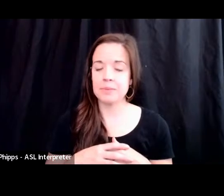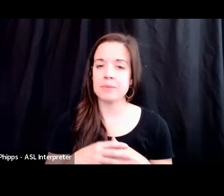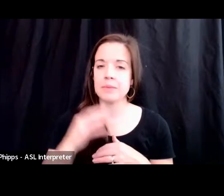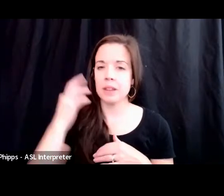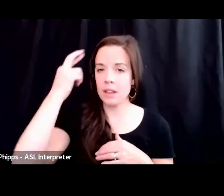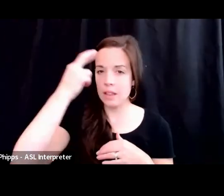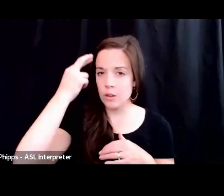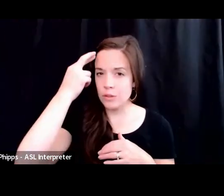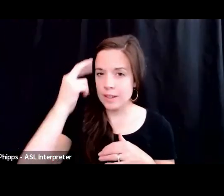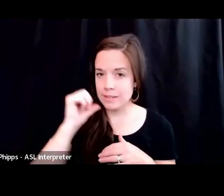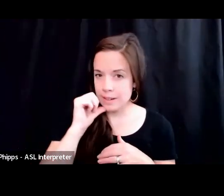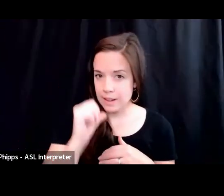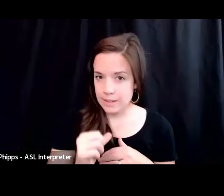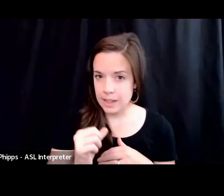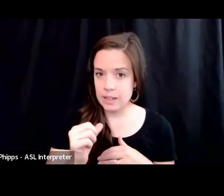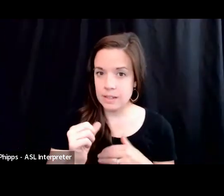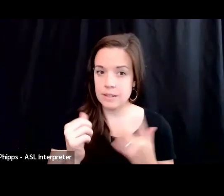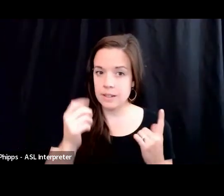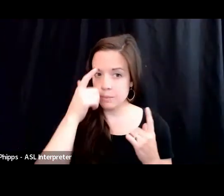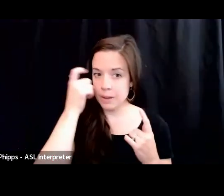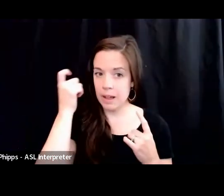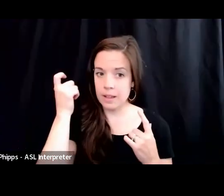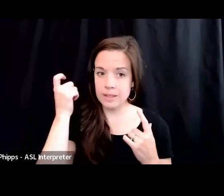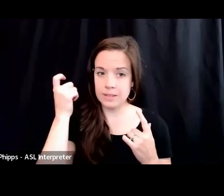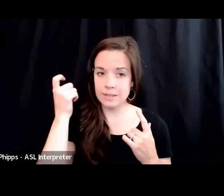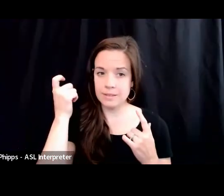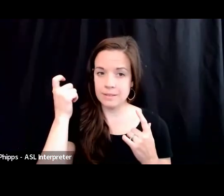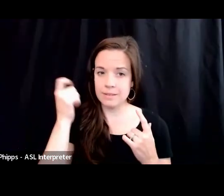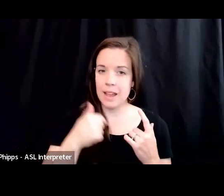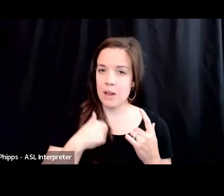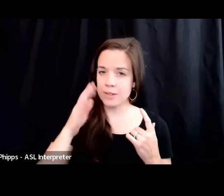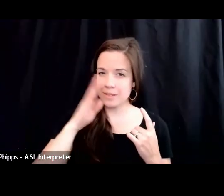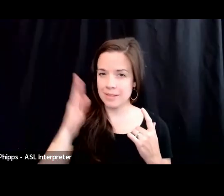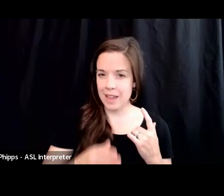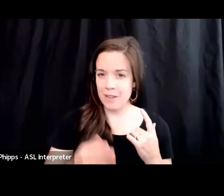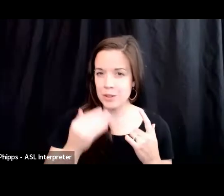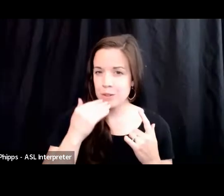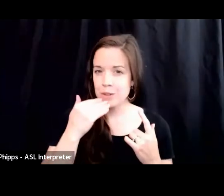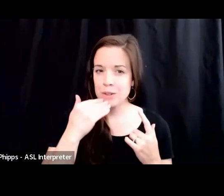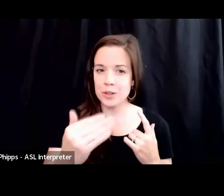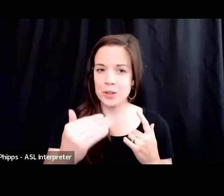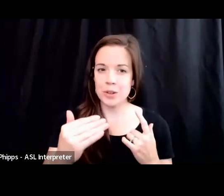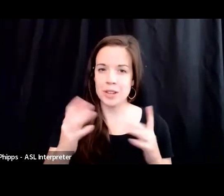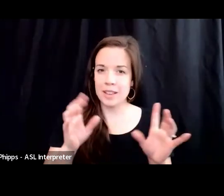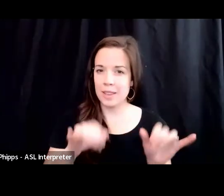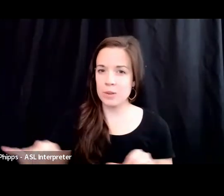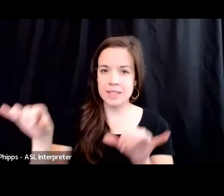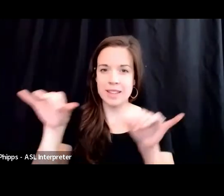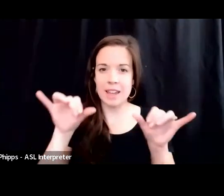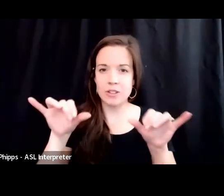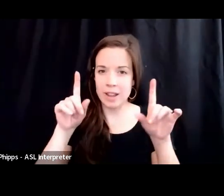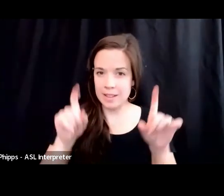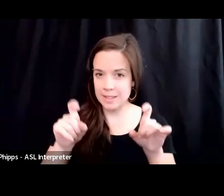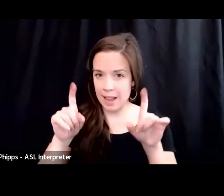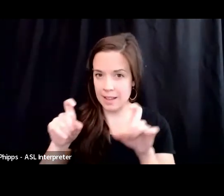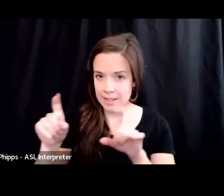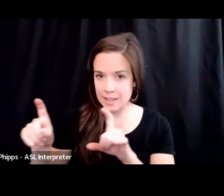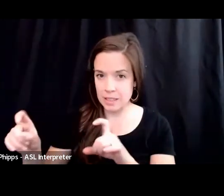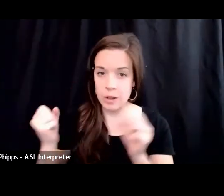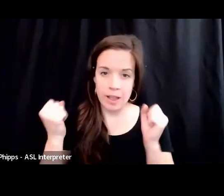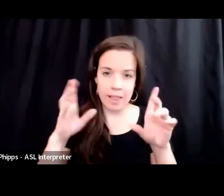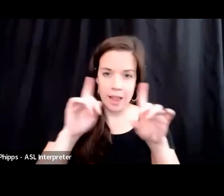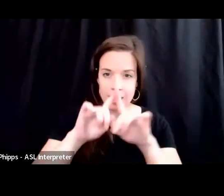I didn't is that I was never very good in those standardized tests. So I had a lot of different